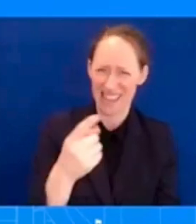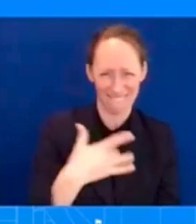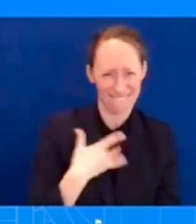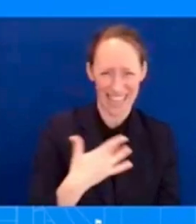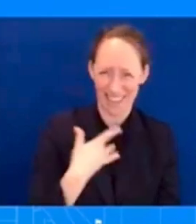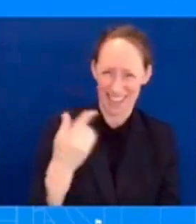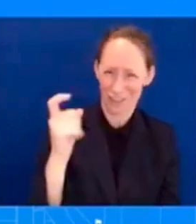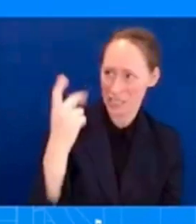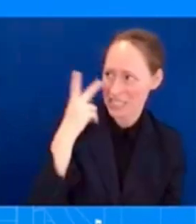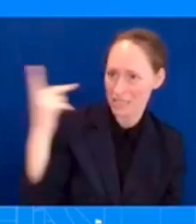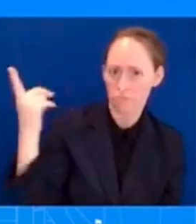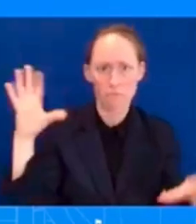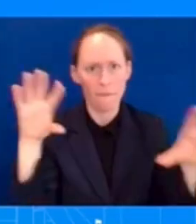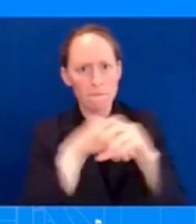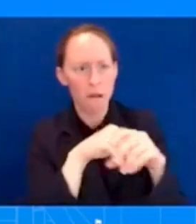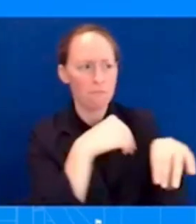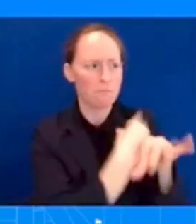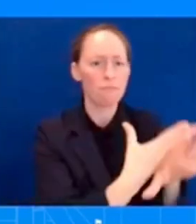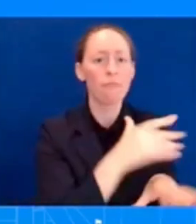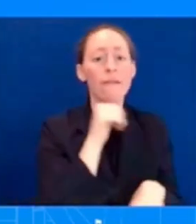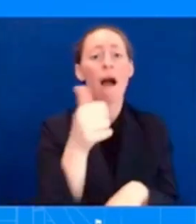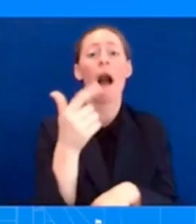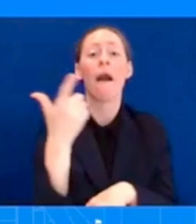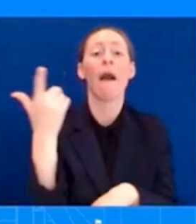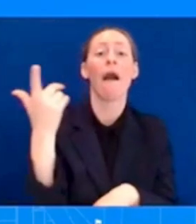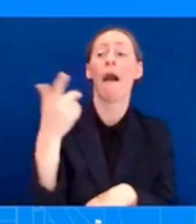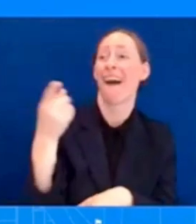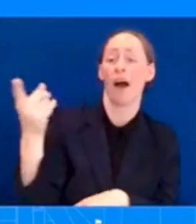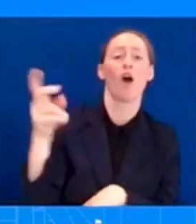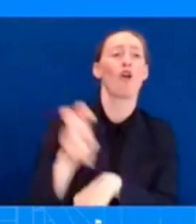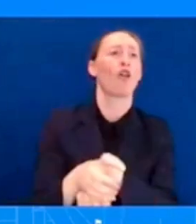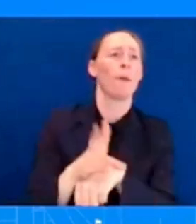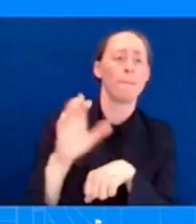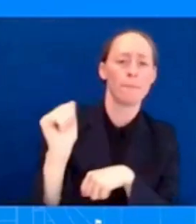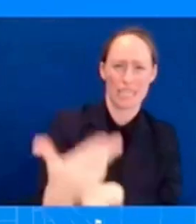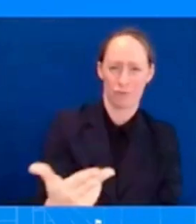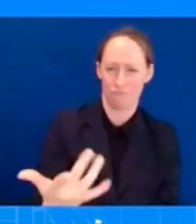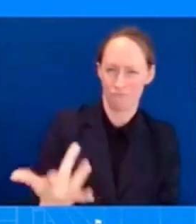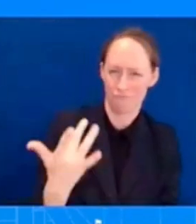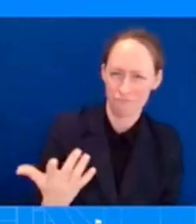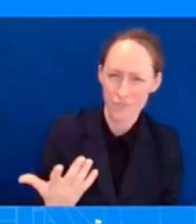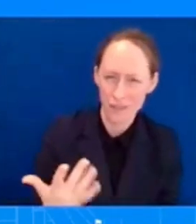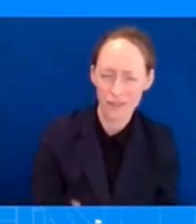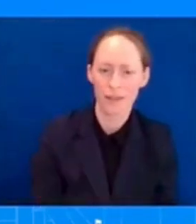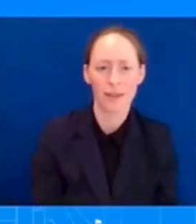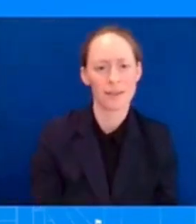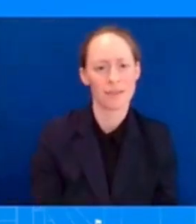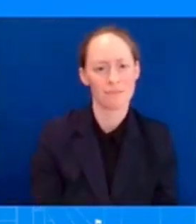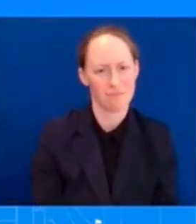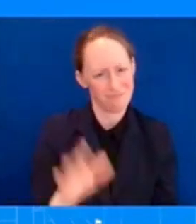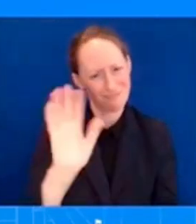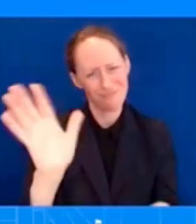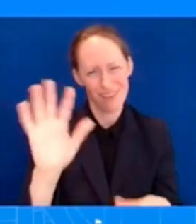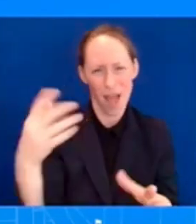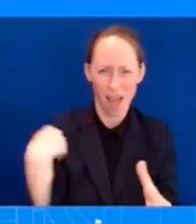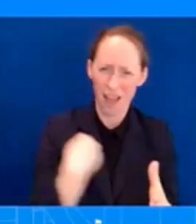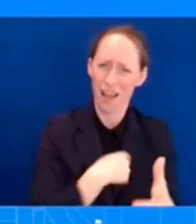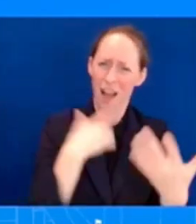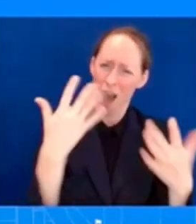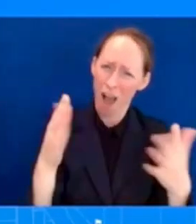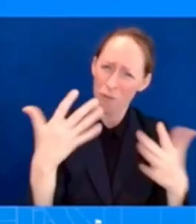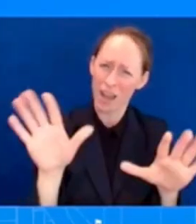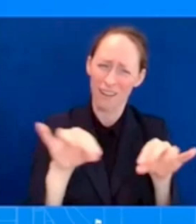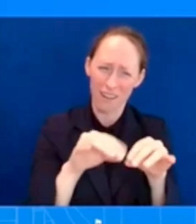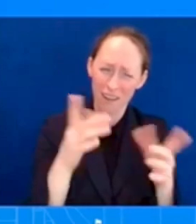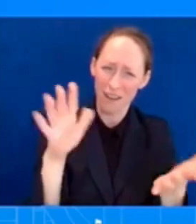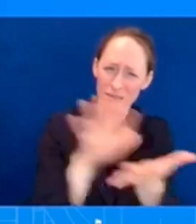You all have gotten full reports on who the President has connected with. You all have heard from us when the President has talked to the Governor, when